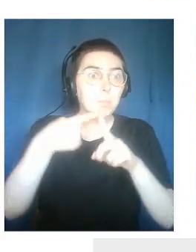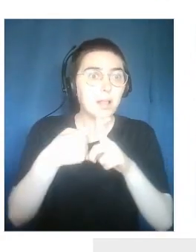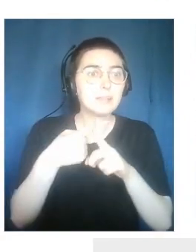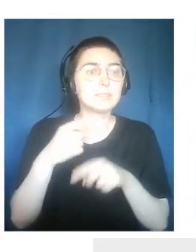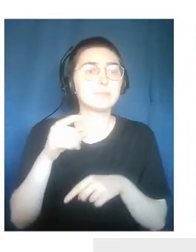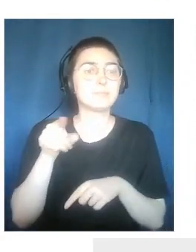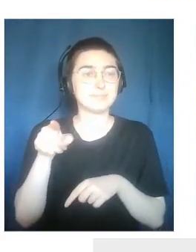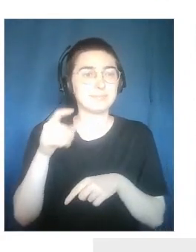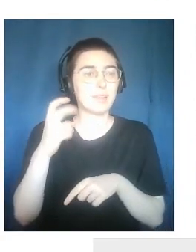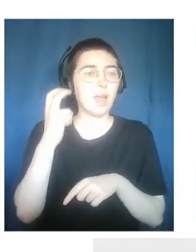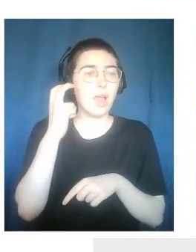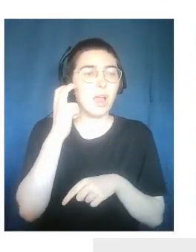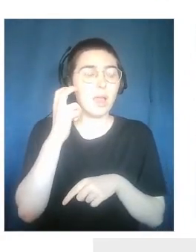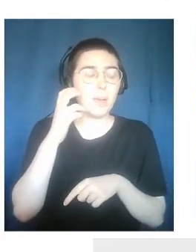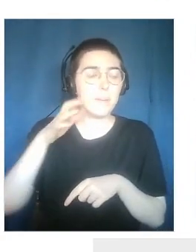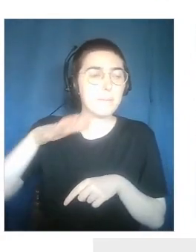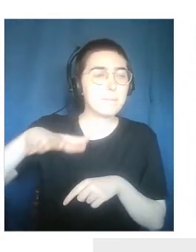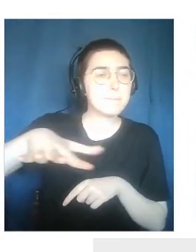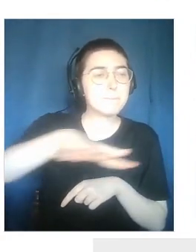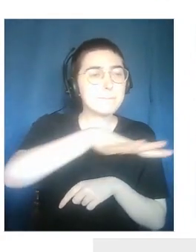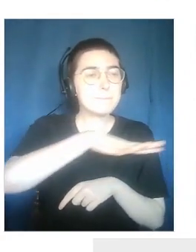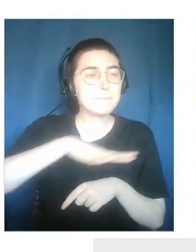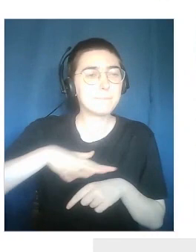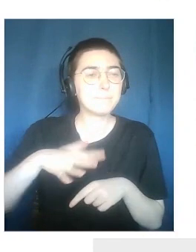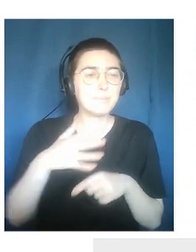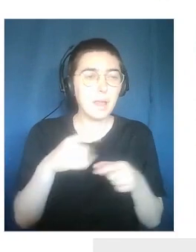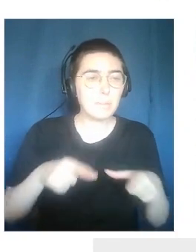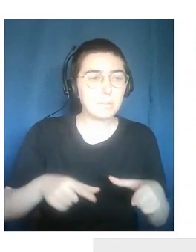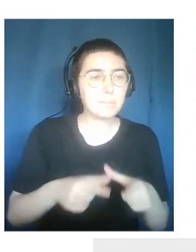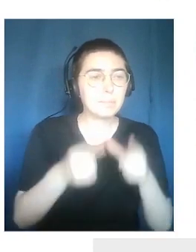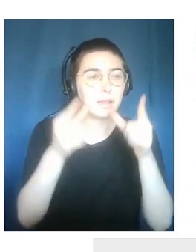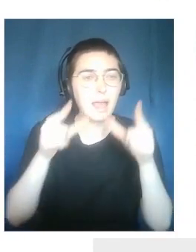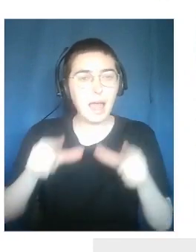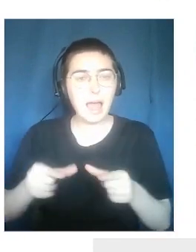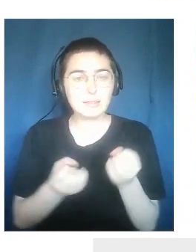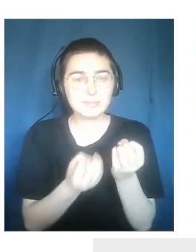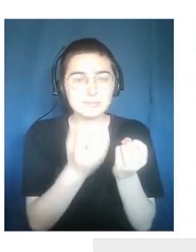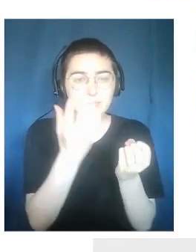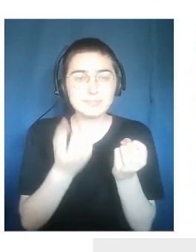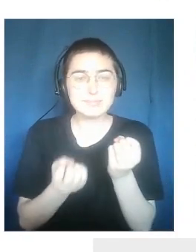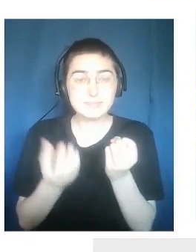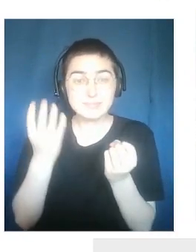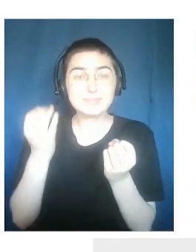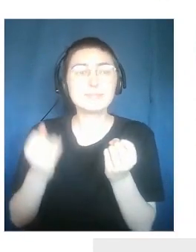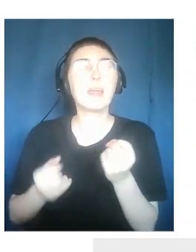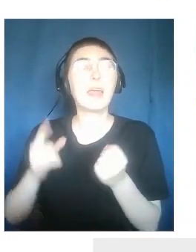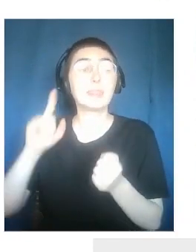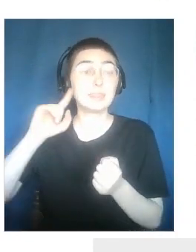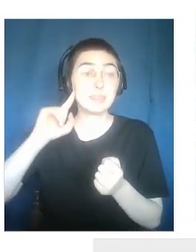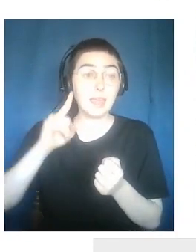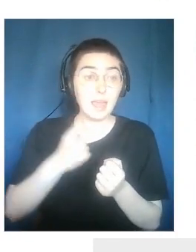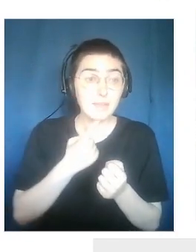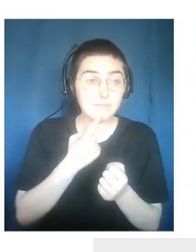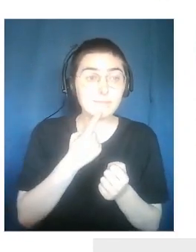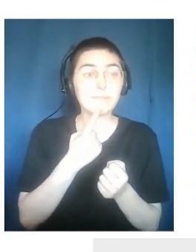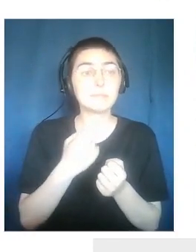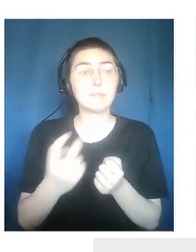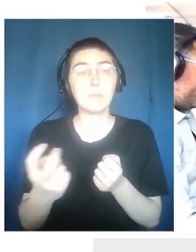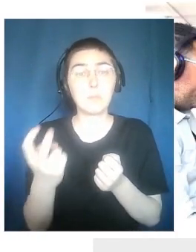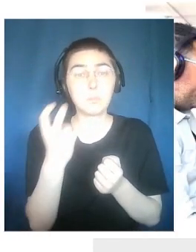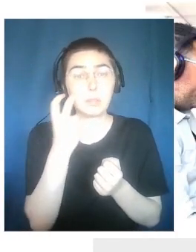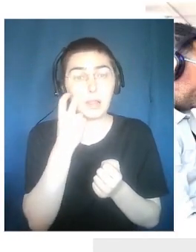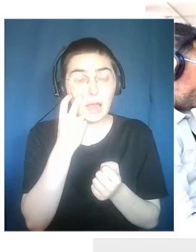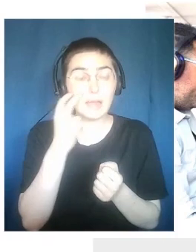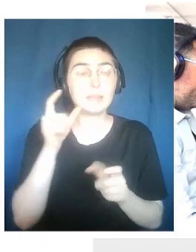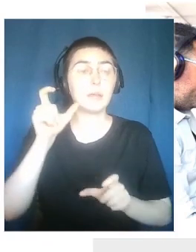led us to the Orto Botanico to get involved in a quest inside